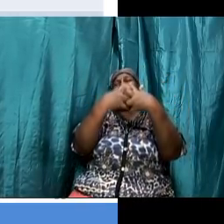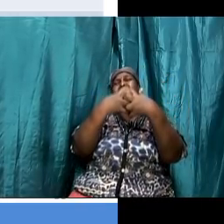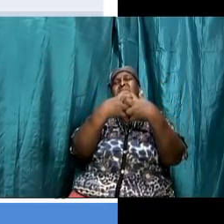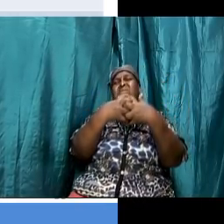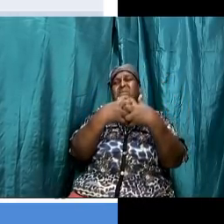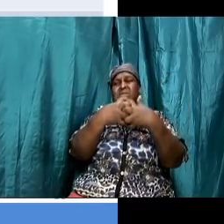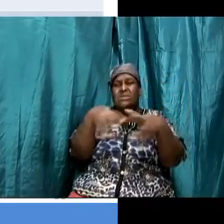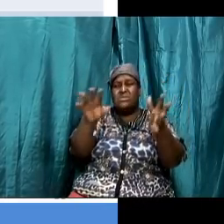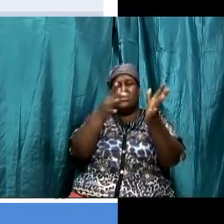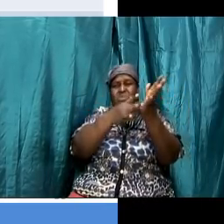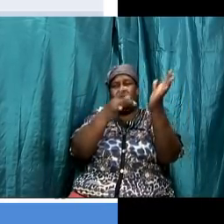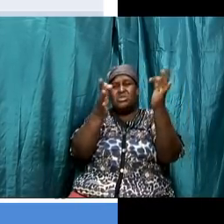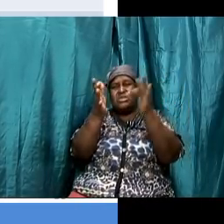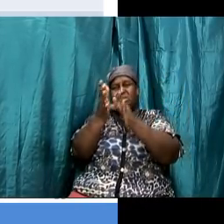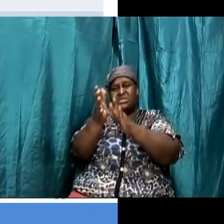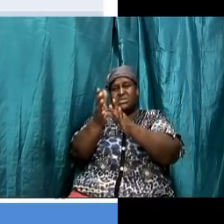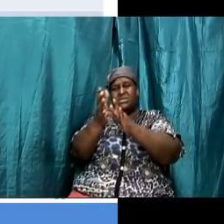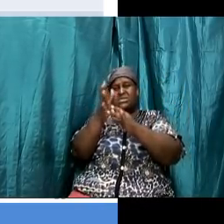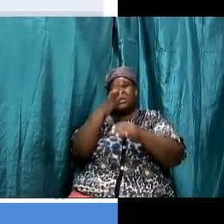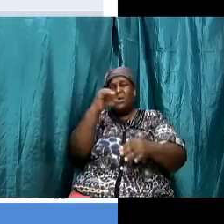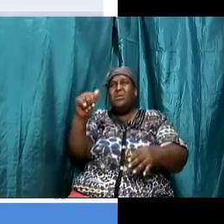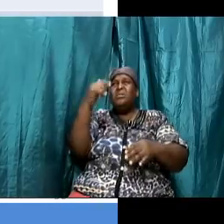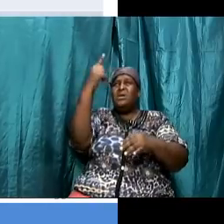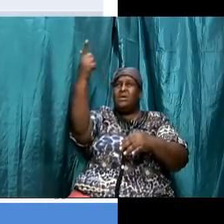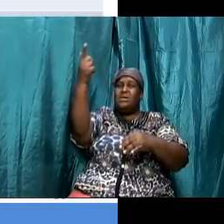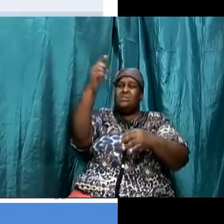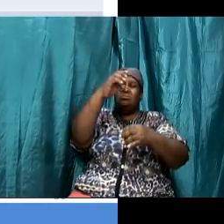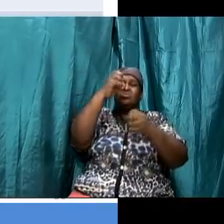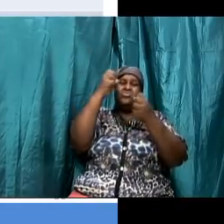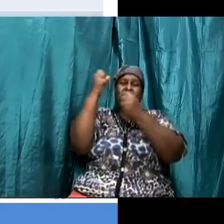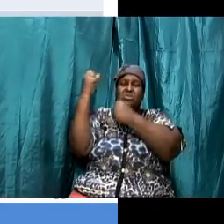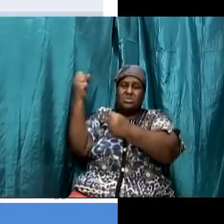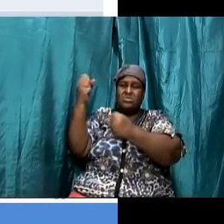and by his strength you can become righteous